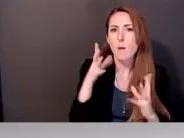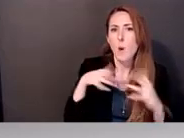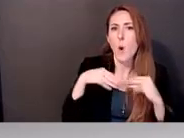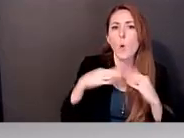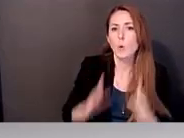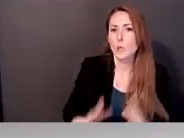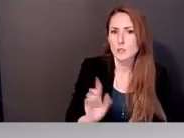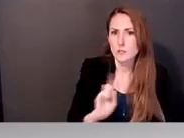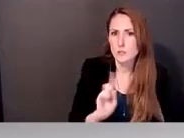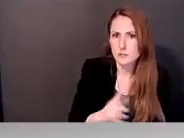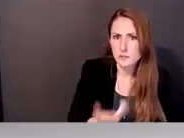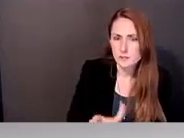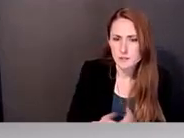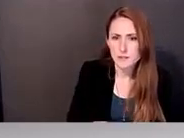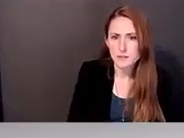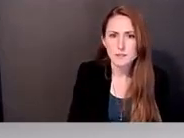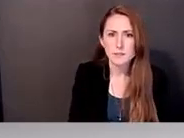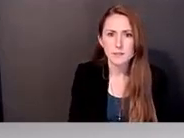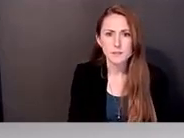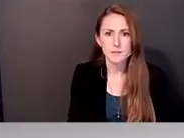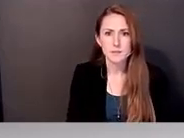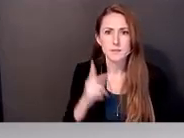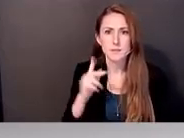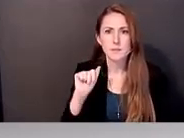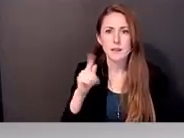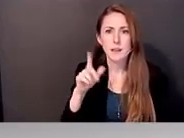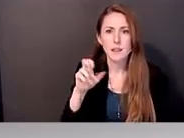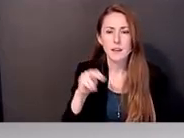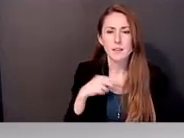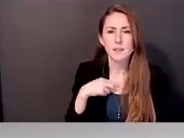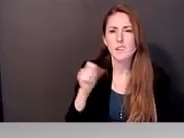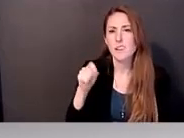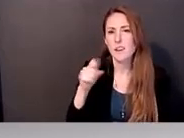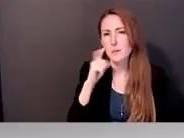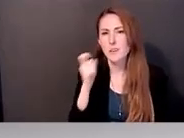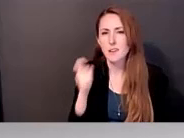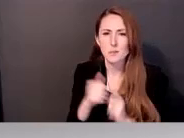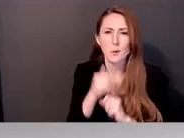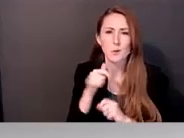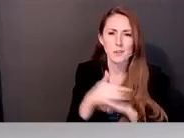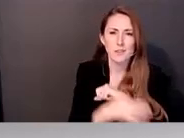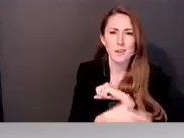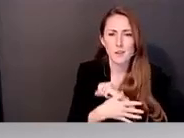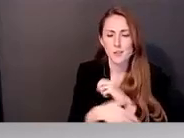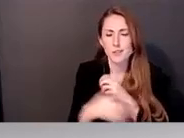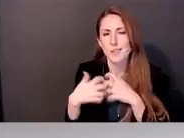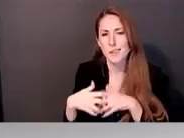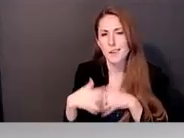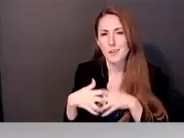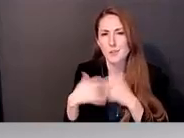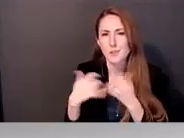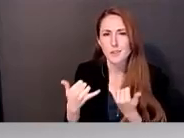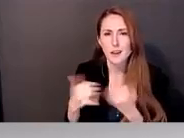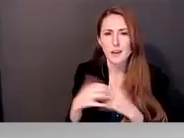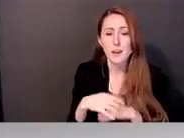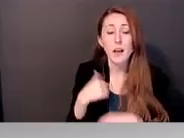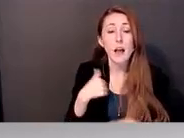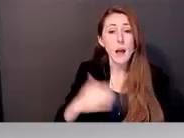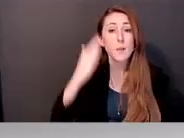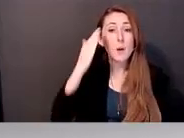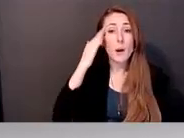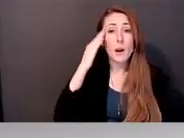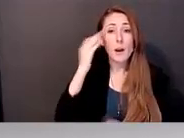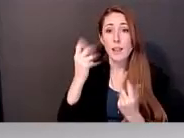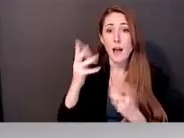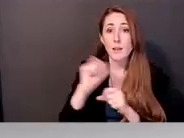Yeah. Cause so much farming in this country anyway is industrial now. And, um, you I am aware that a lot of the workforce actually